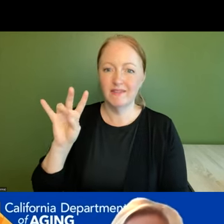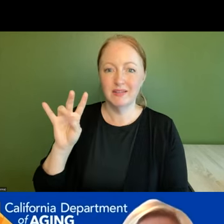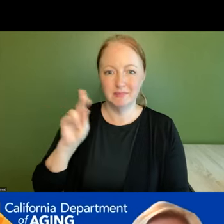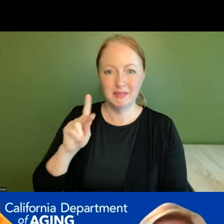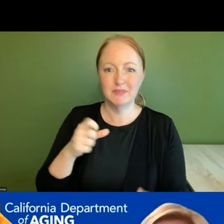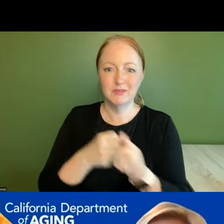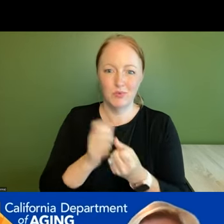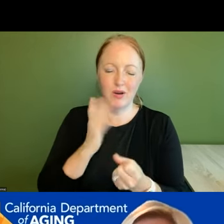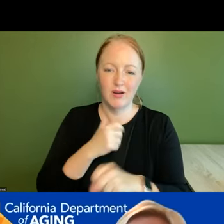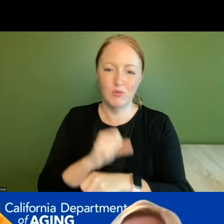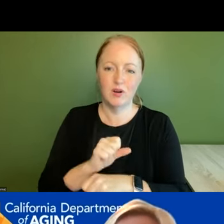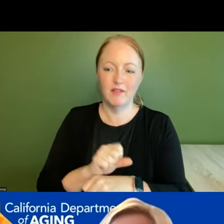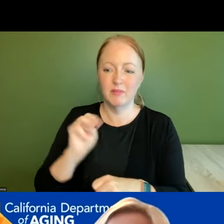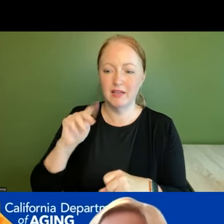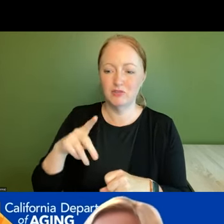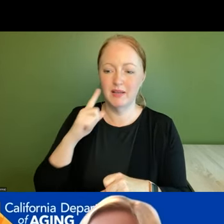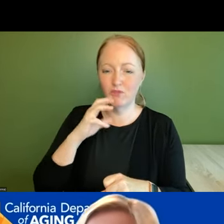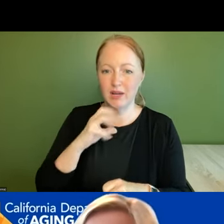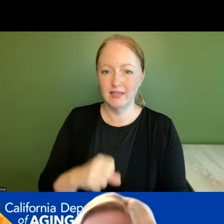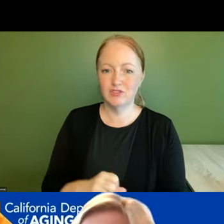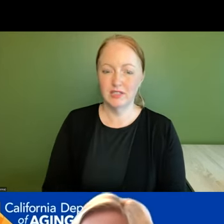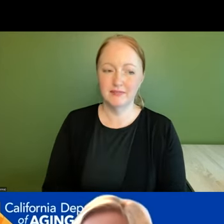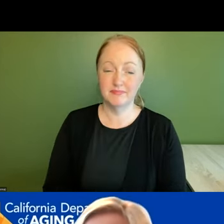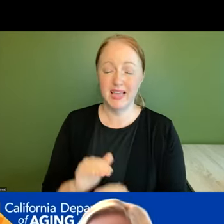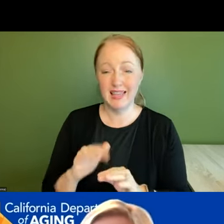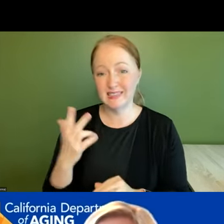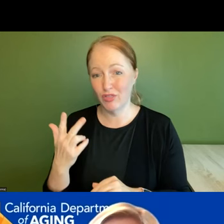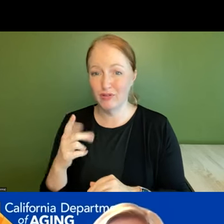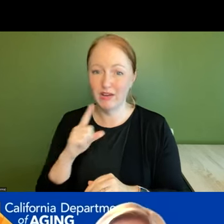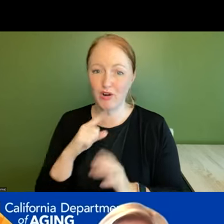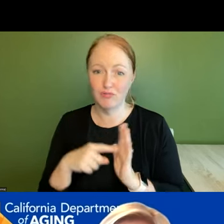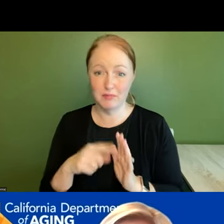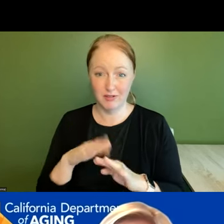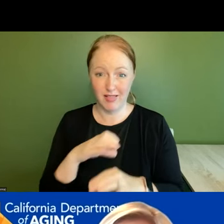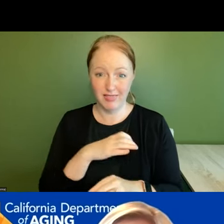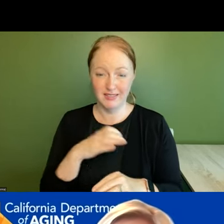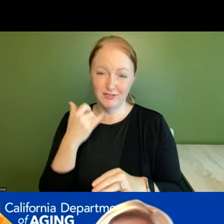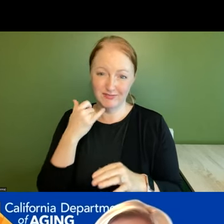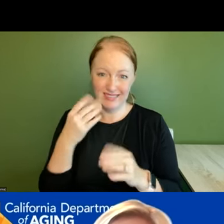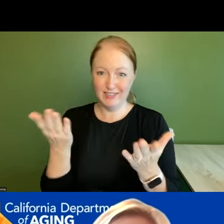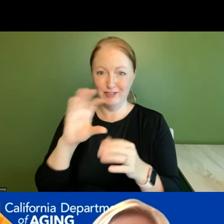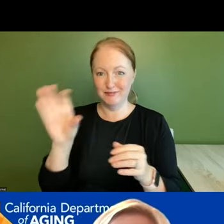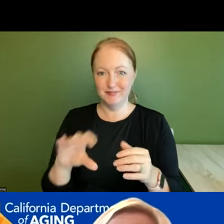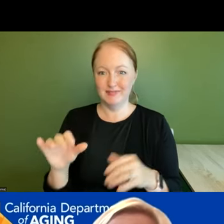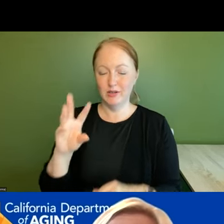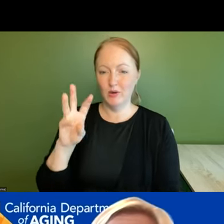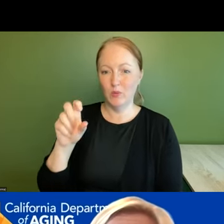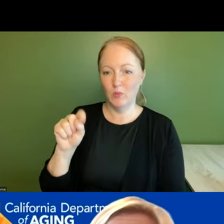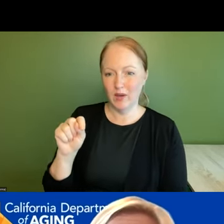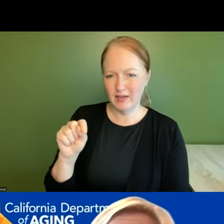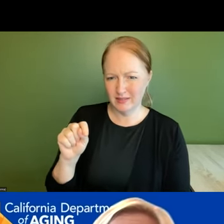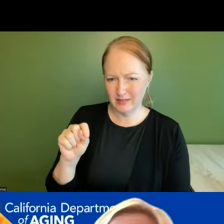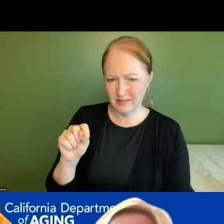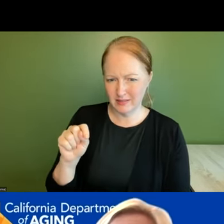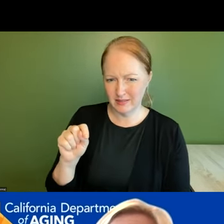support the work of the master plan for aging at least three of them are represented on this call today west the gary and mary